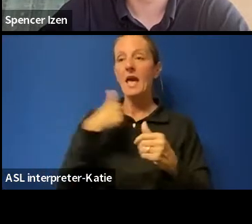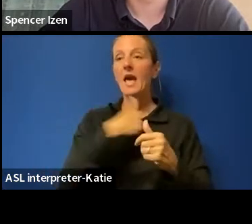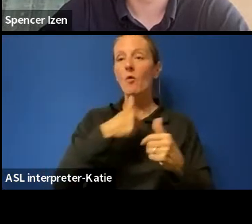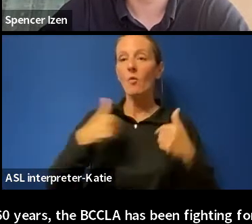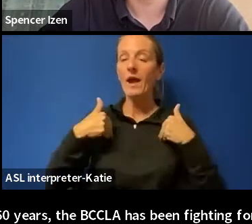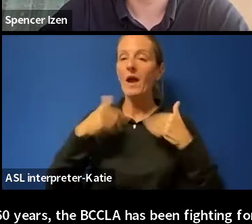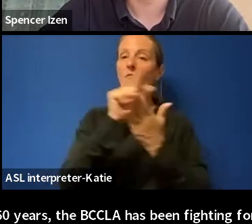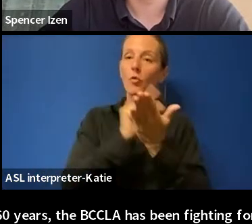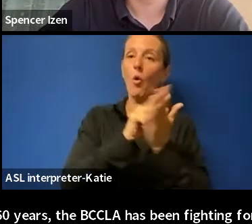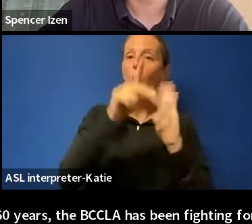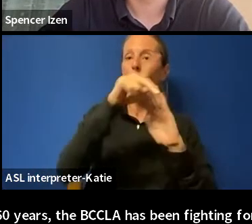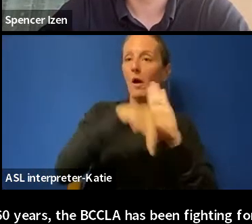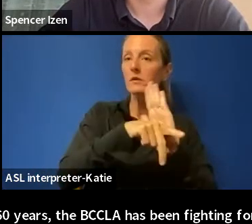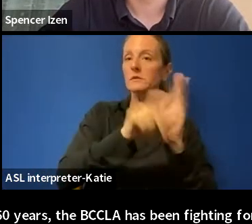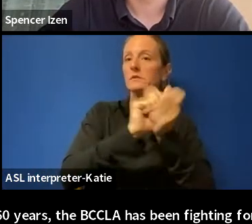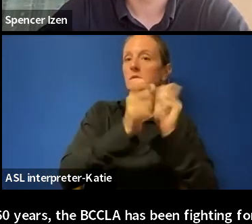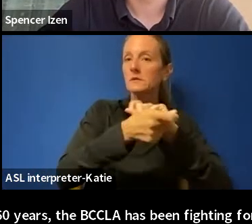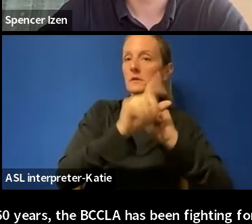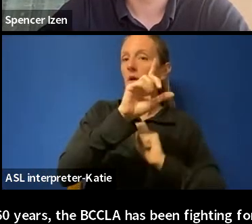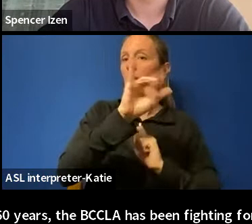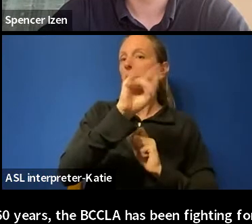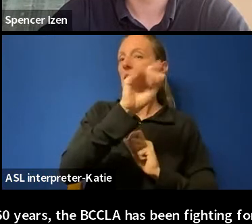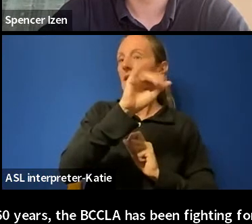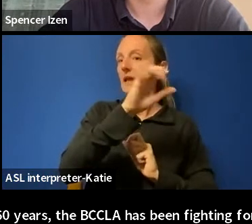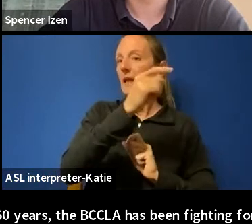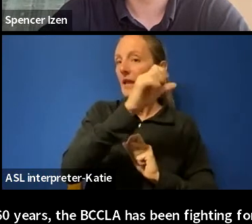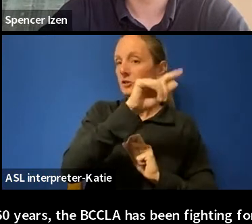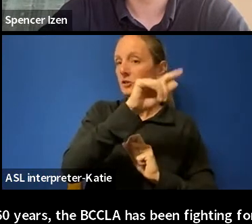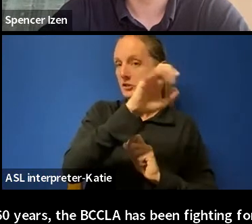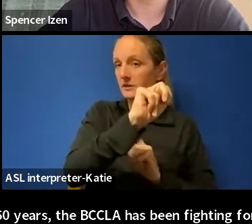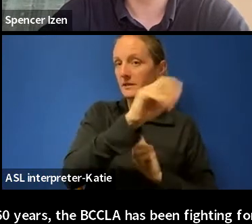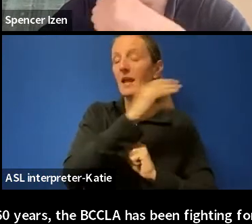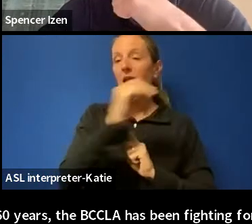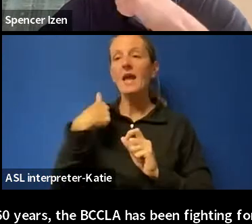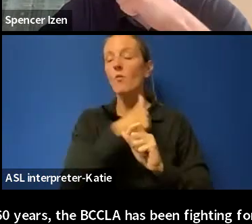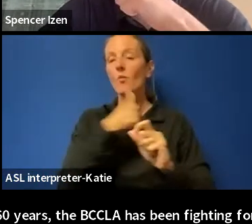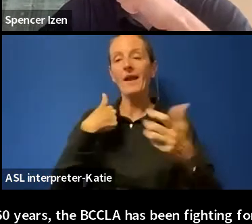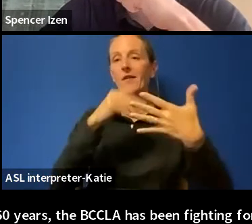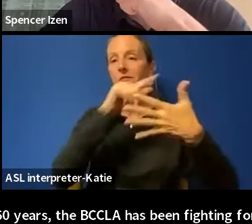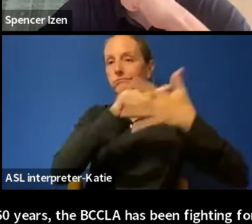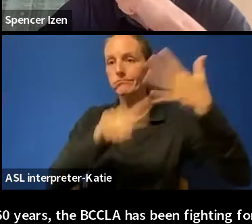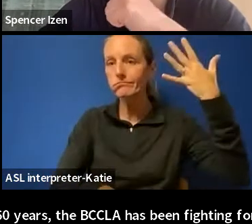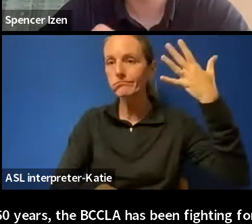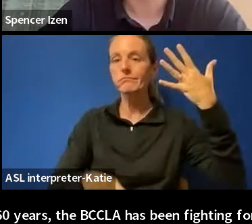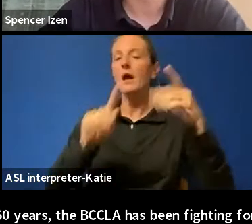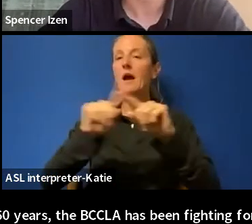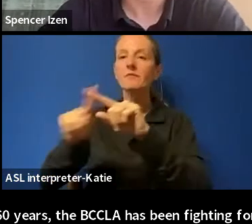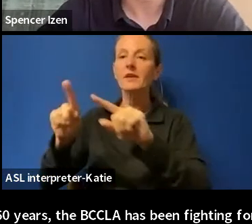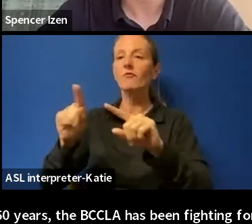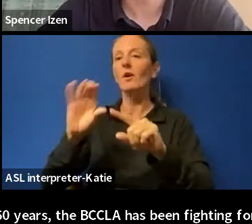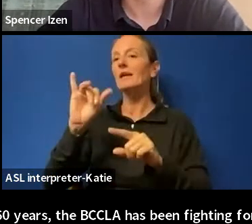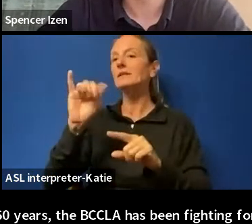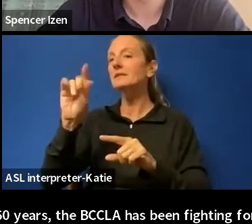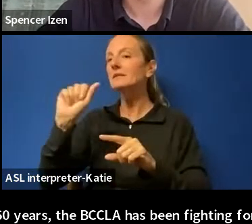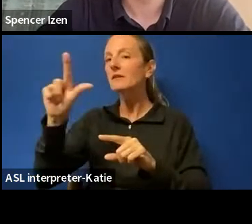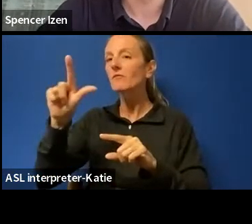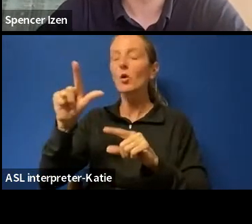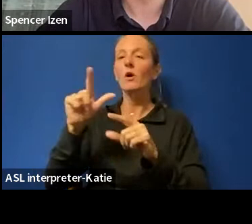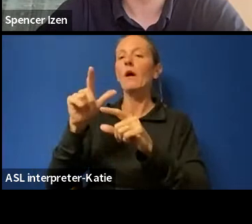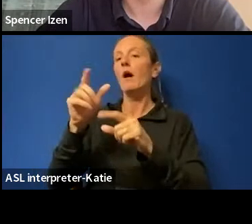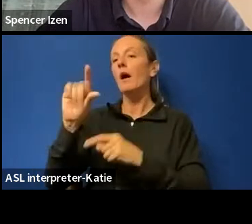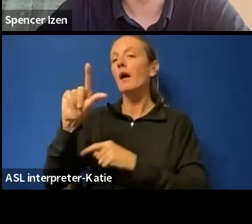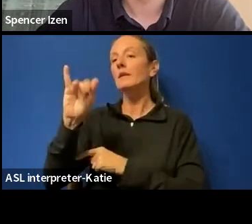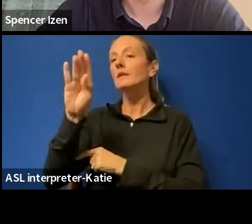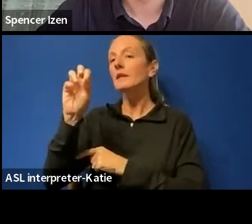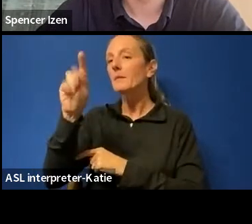reform and litigation. Our work includes a range of civil liberties and human rights issues, such as police accountability, prisons and